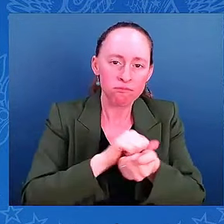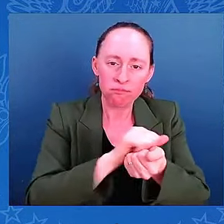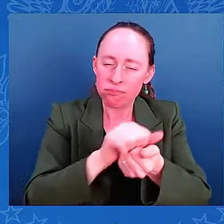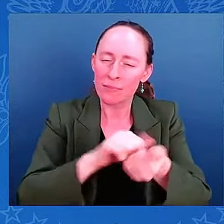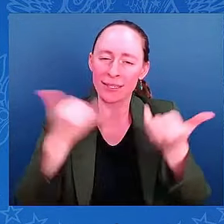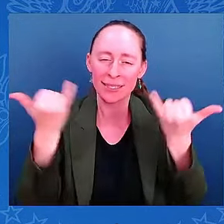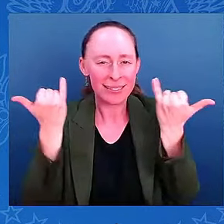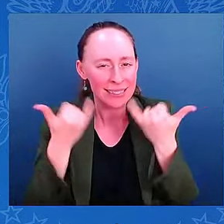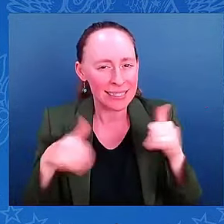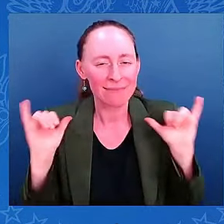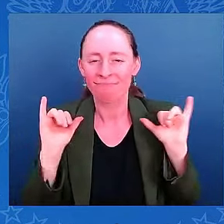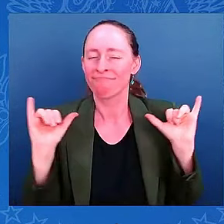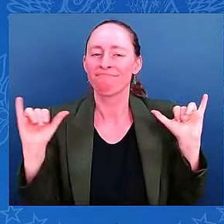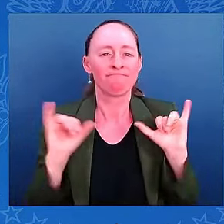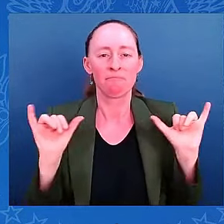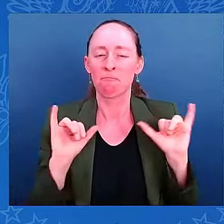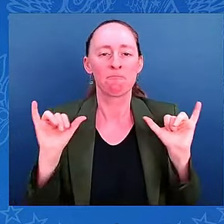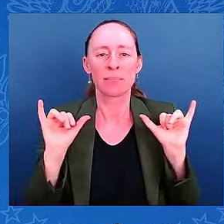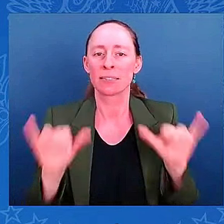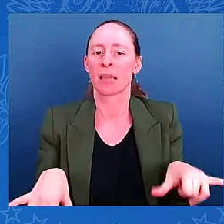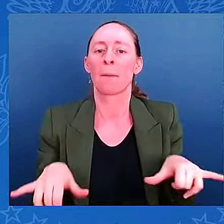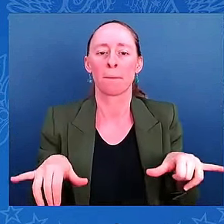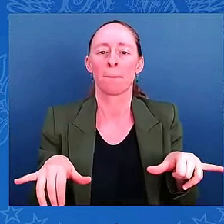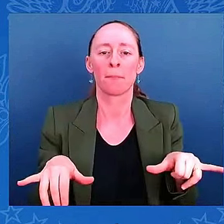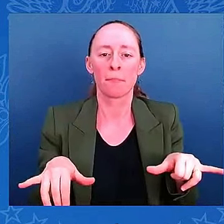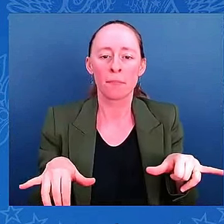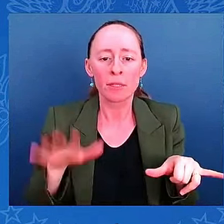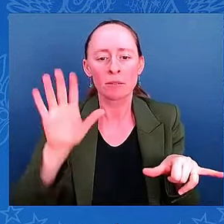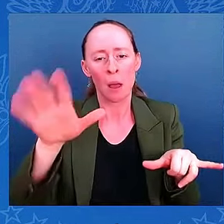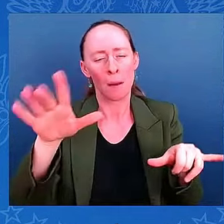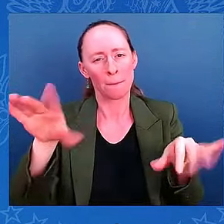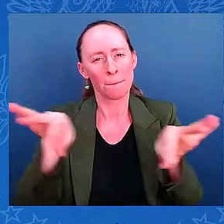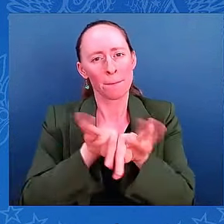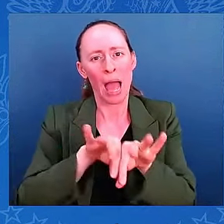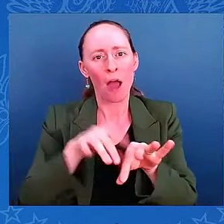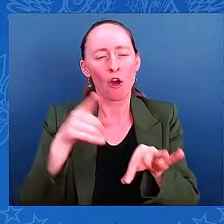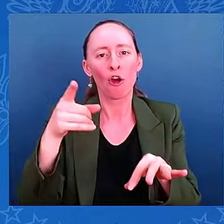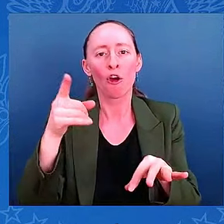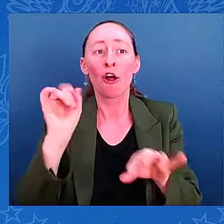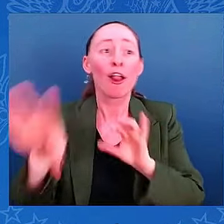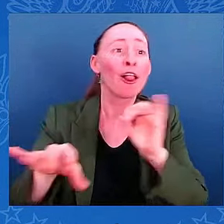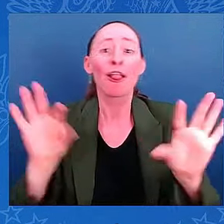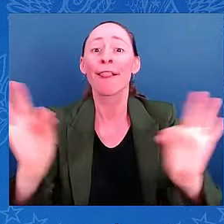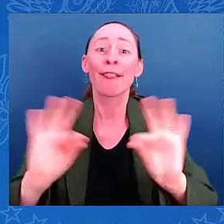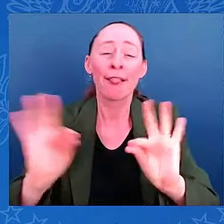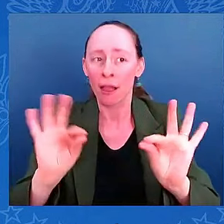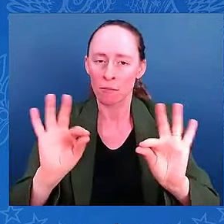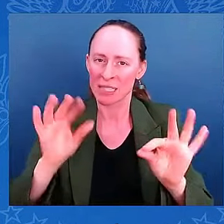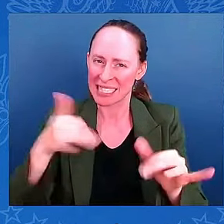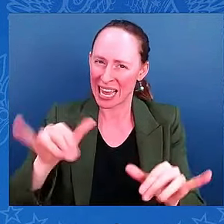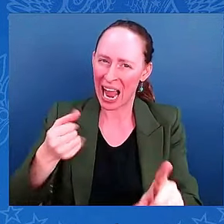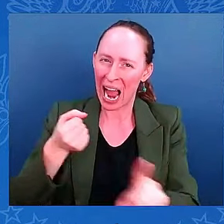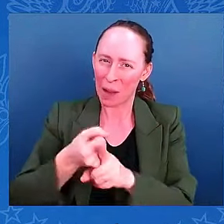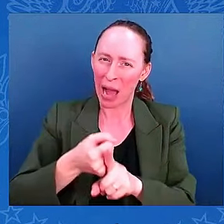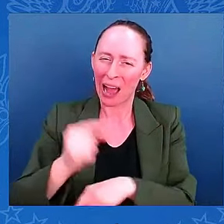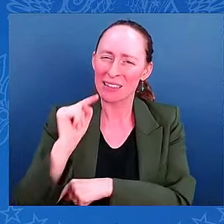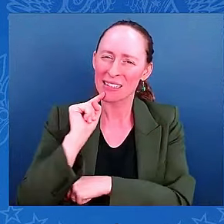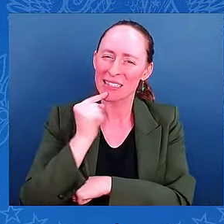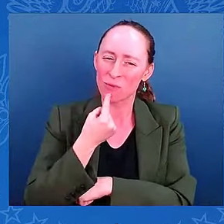of the words that we use and focus on those impacts. Those impacts haven't changed no matter what the wind speed does over the next 24 hours.